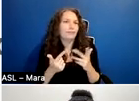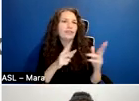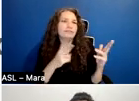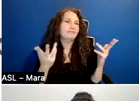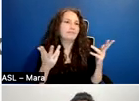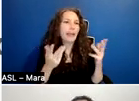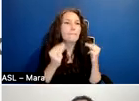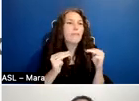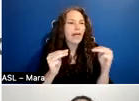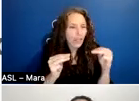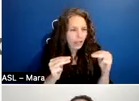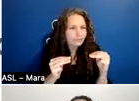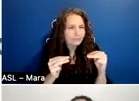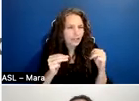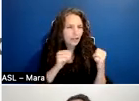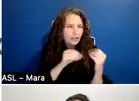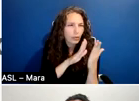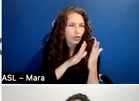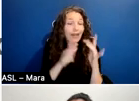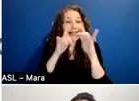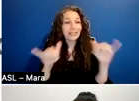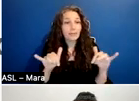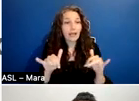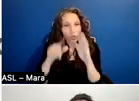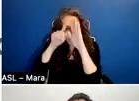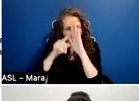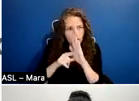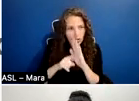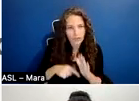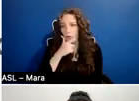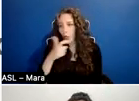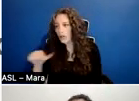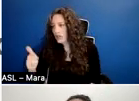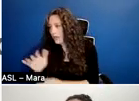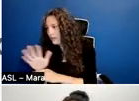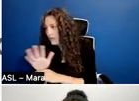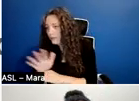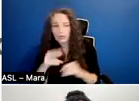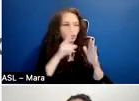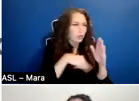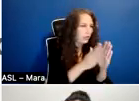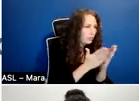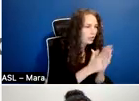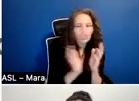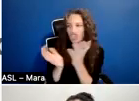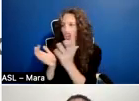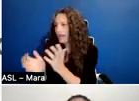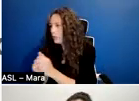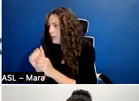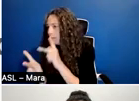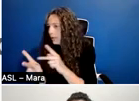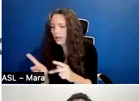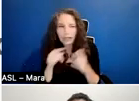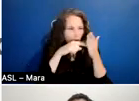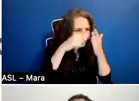research on the topic. That can mean watching other films, reading books, talking to people, going to archives, et cetera. It's just